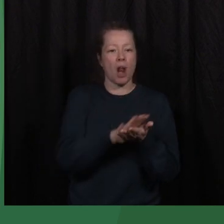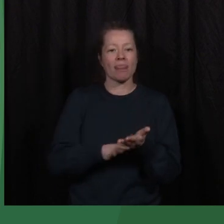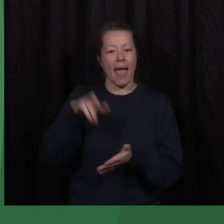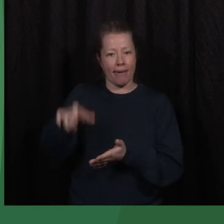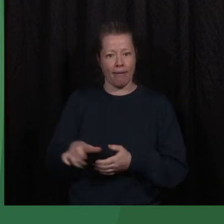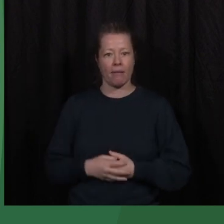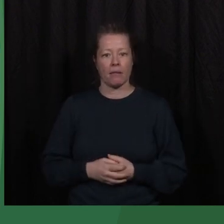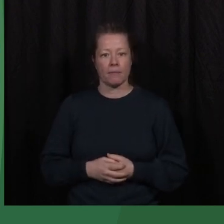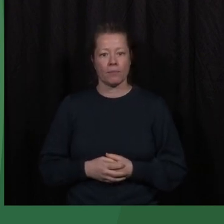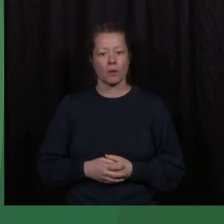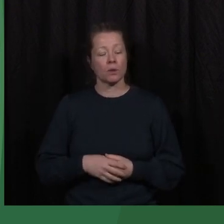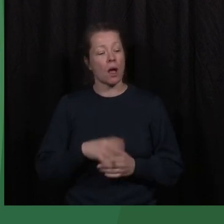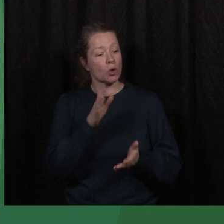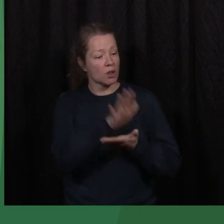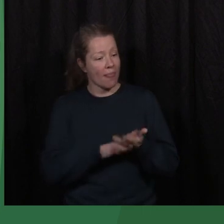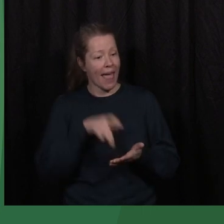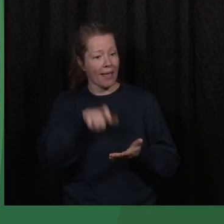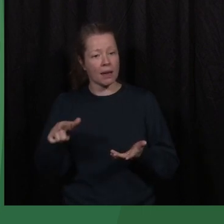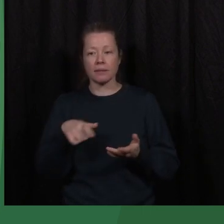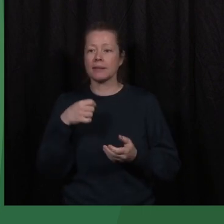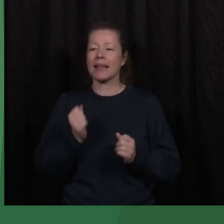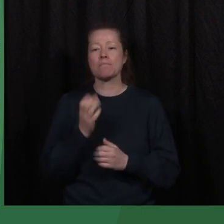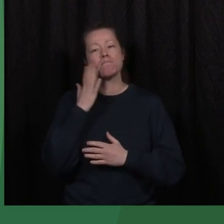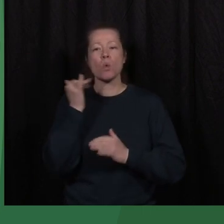You see, the job of a strategist is to live in the future.